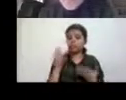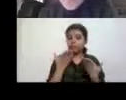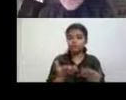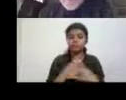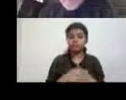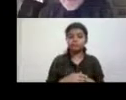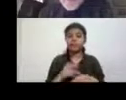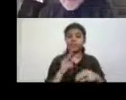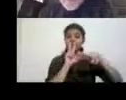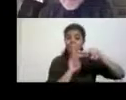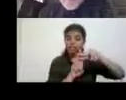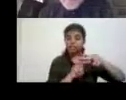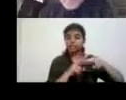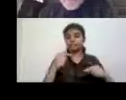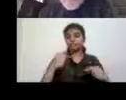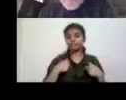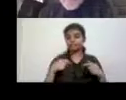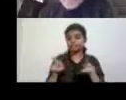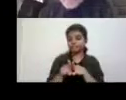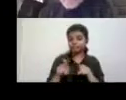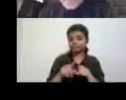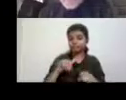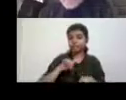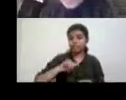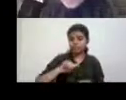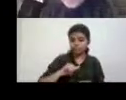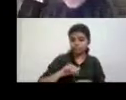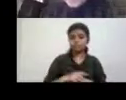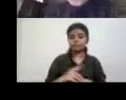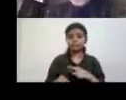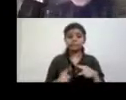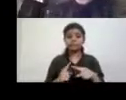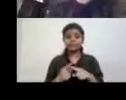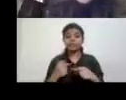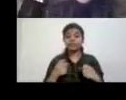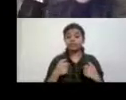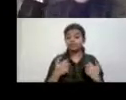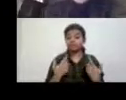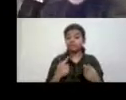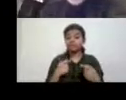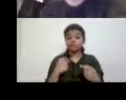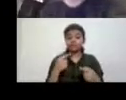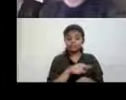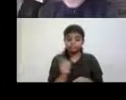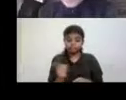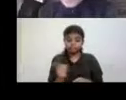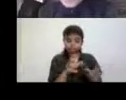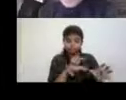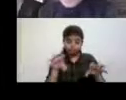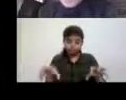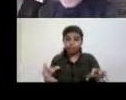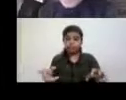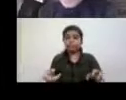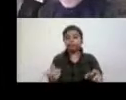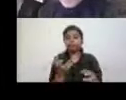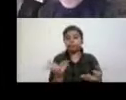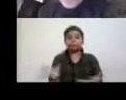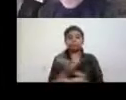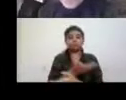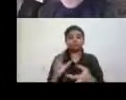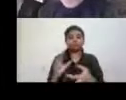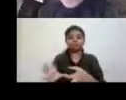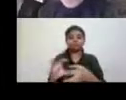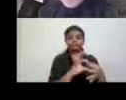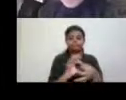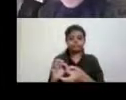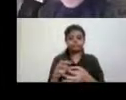And generally intersectionality has become a focus of disability studies. Um, these, this has been very positive in some sense. I,